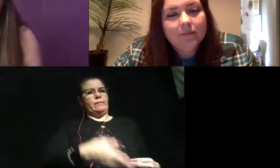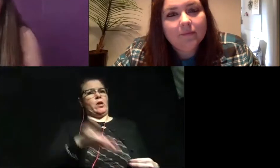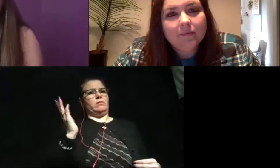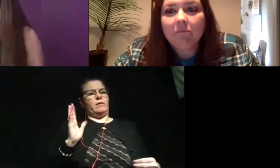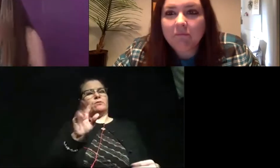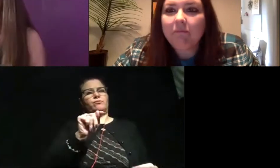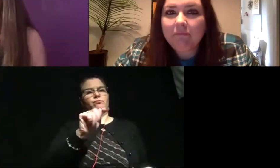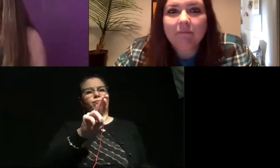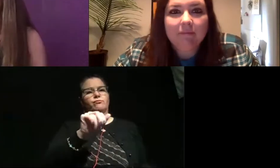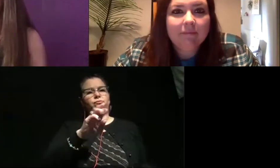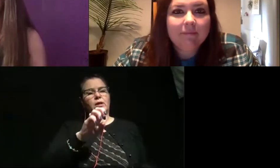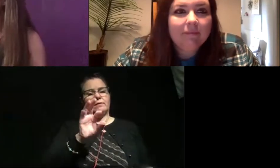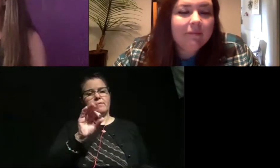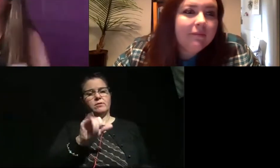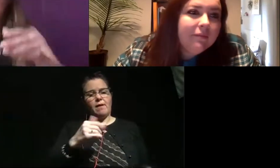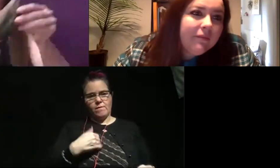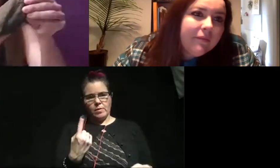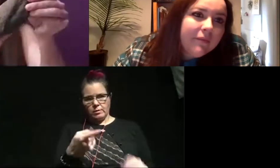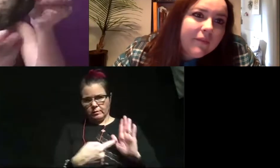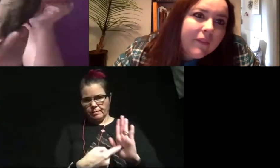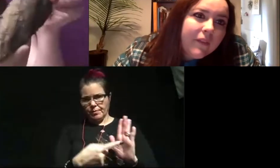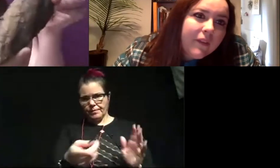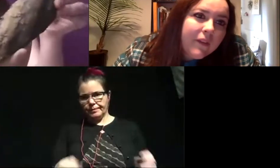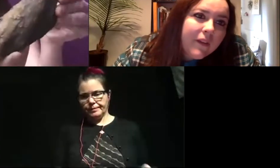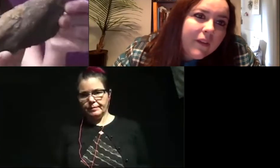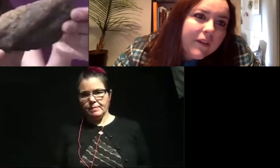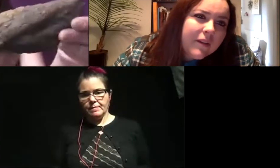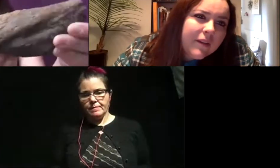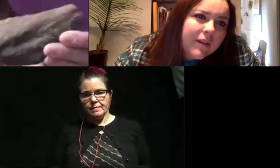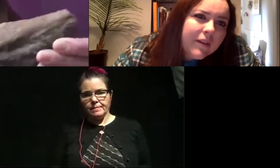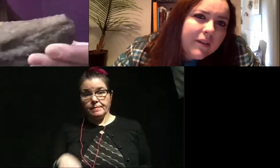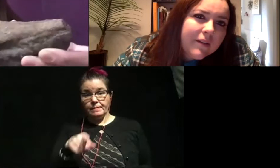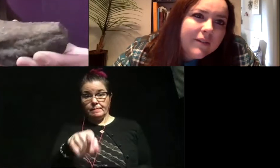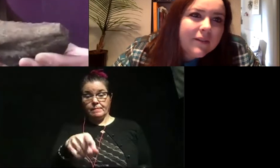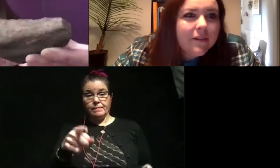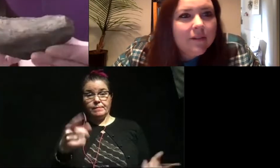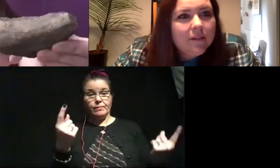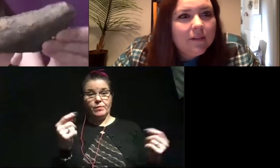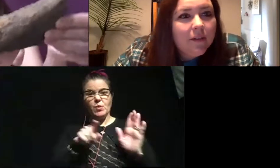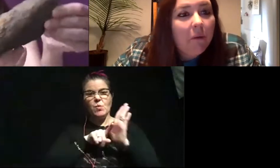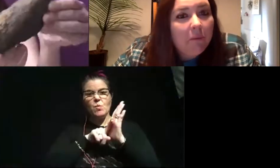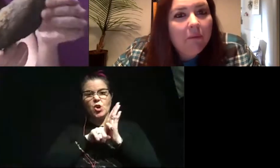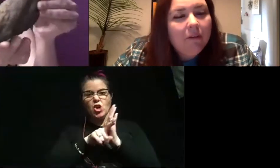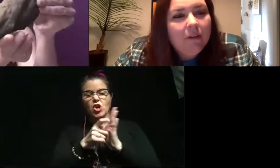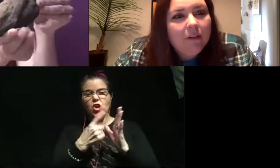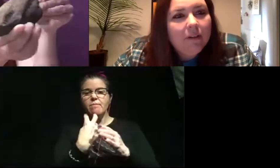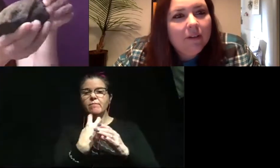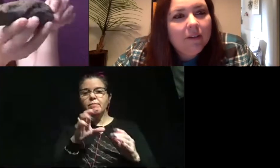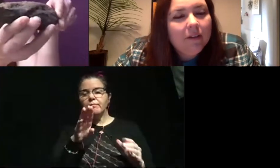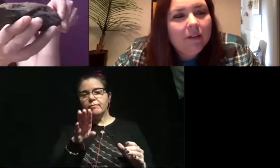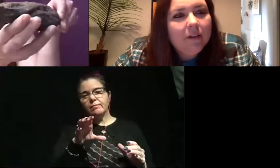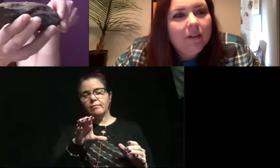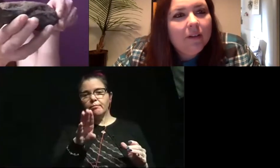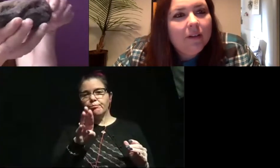trace fossil. So I've got a trace fossil right here. Actually, this is a worm burrow. So the